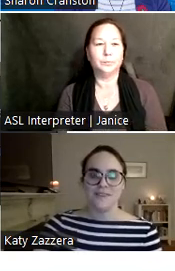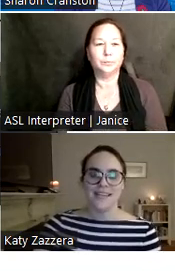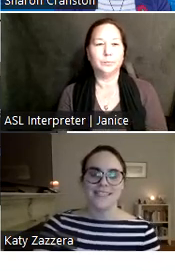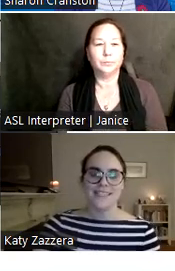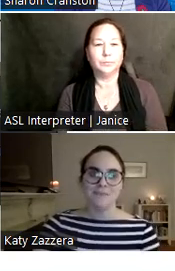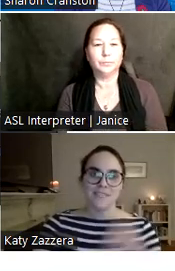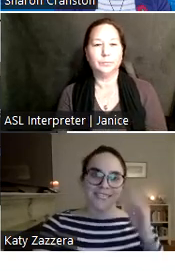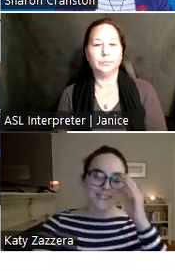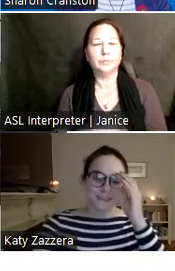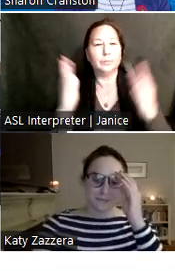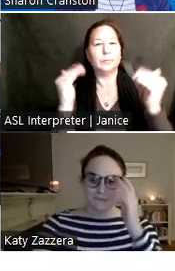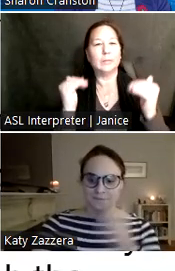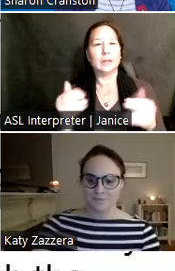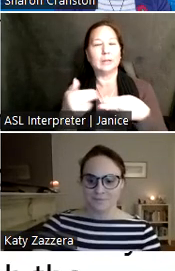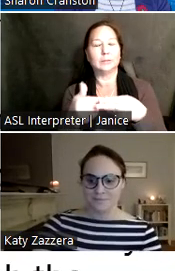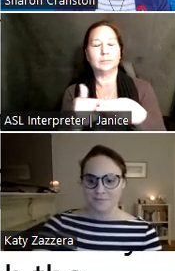Next slide, please.